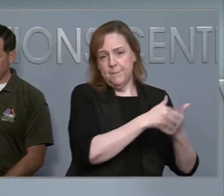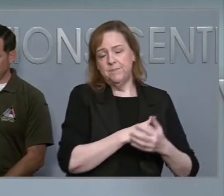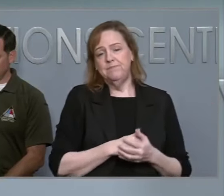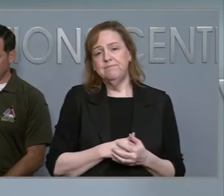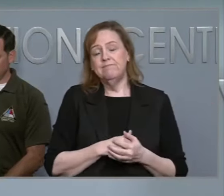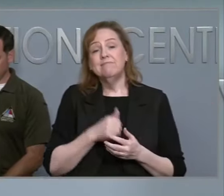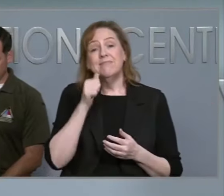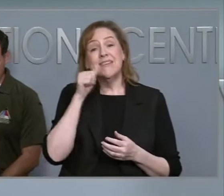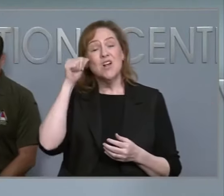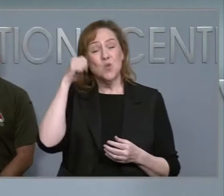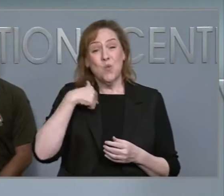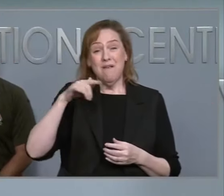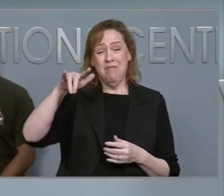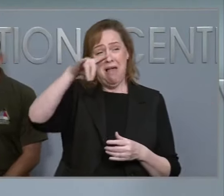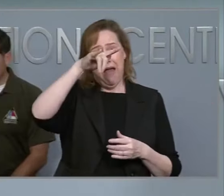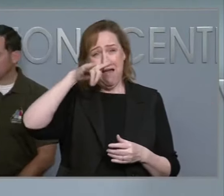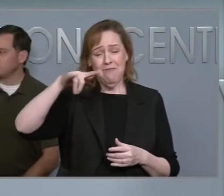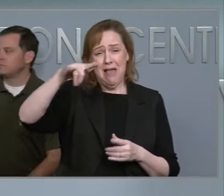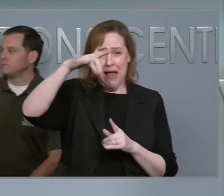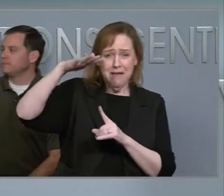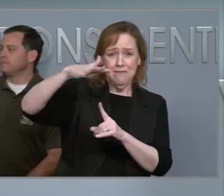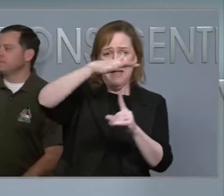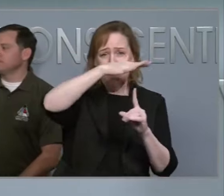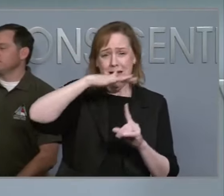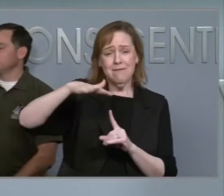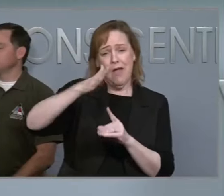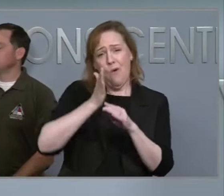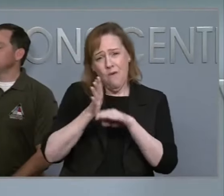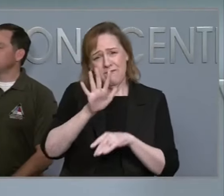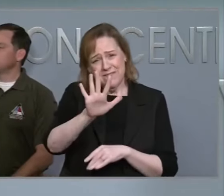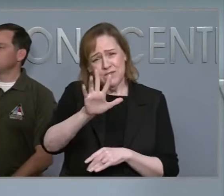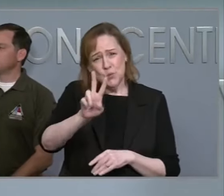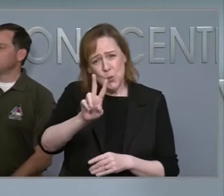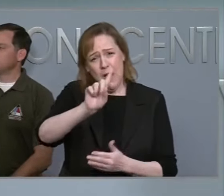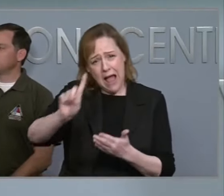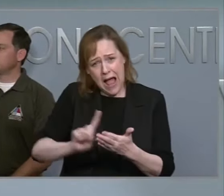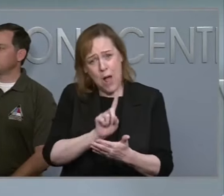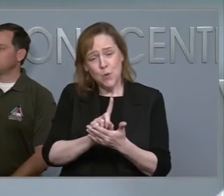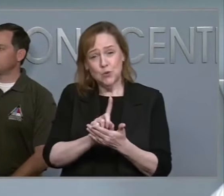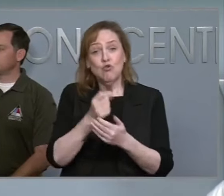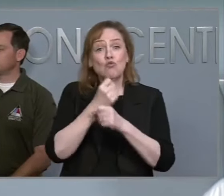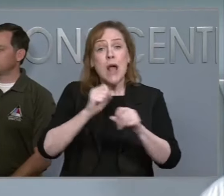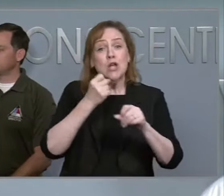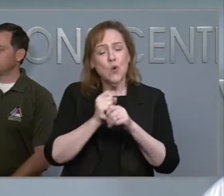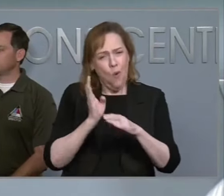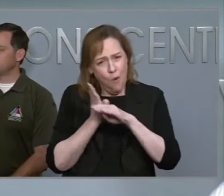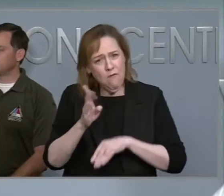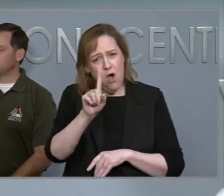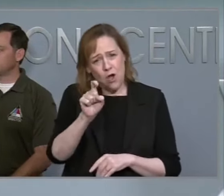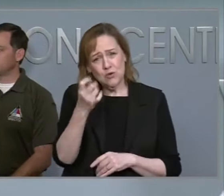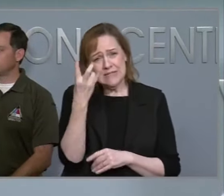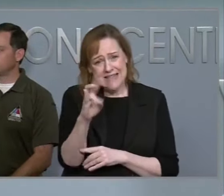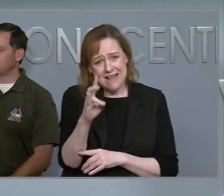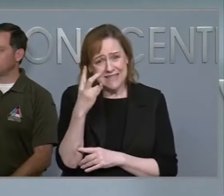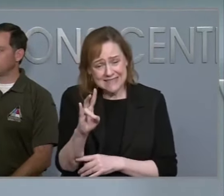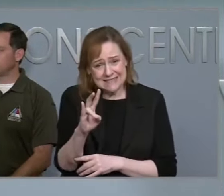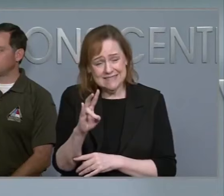hours. We had 117 rescues, and of those, we rescued over